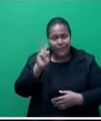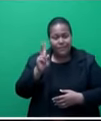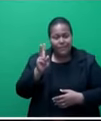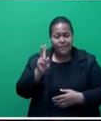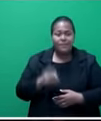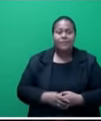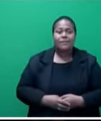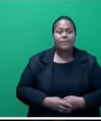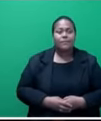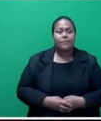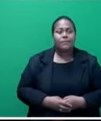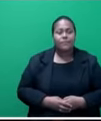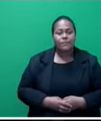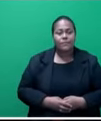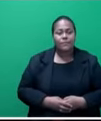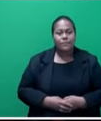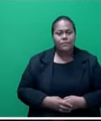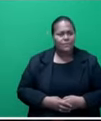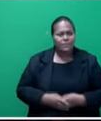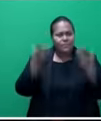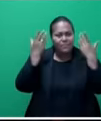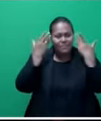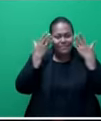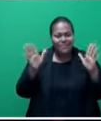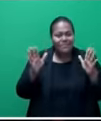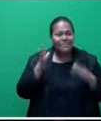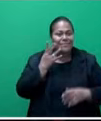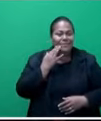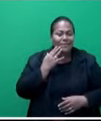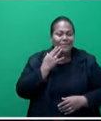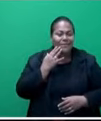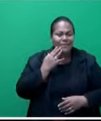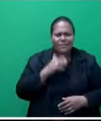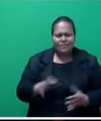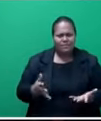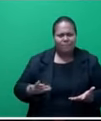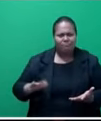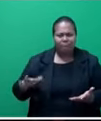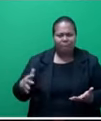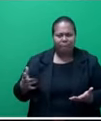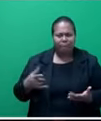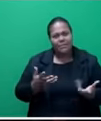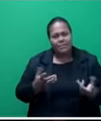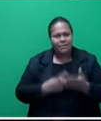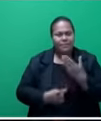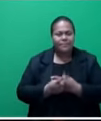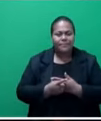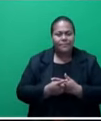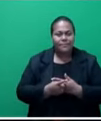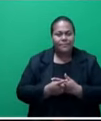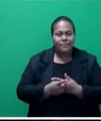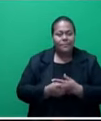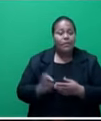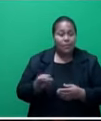is unpredictable, we don't know. And there is a lot of uncertainty out there, Mr. Speaker. And therefore, I think